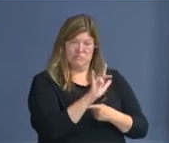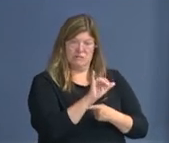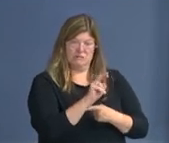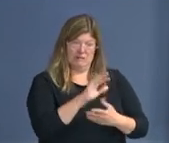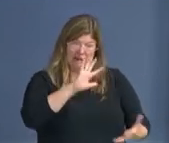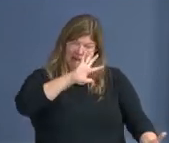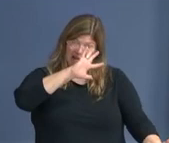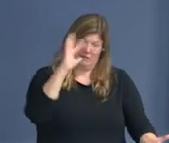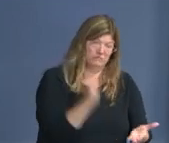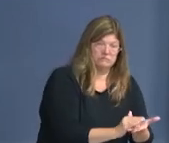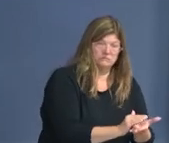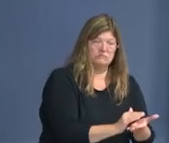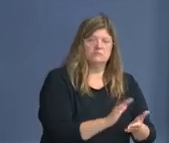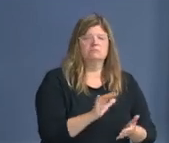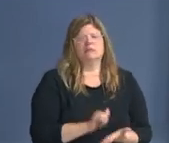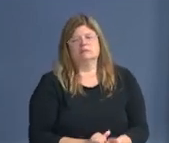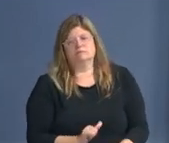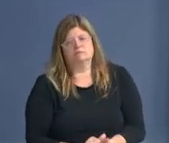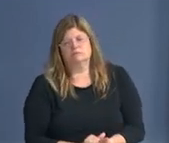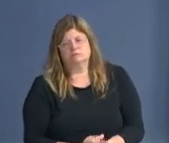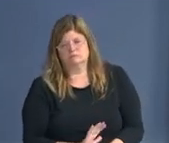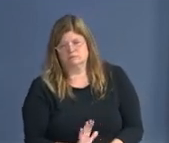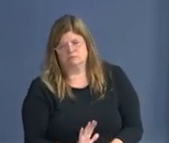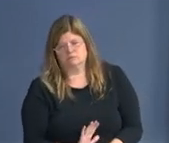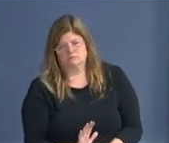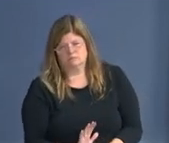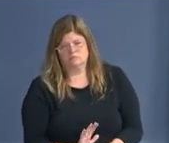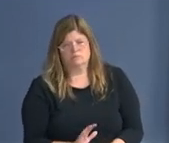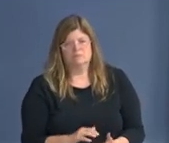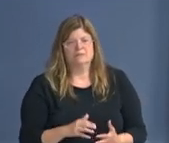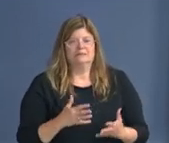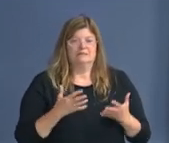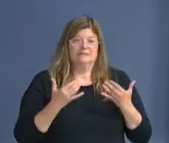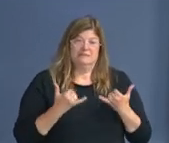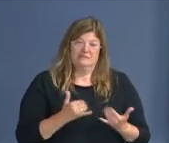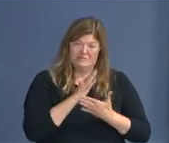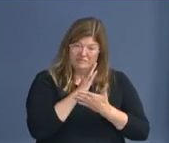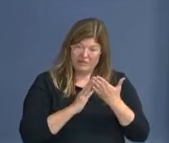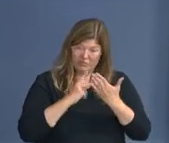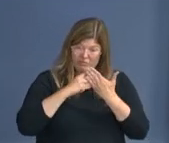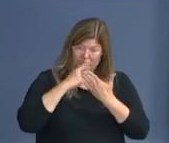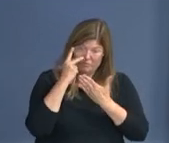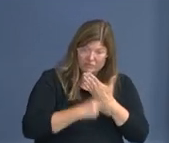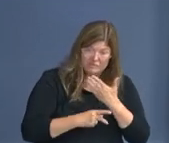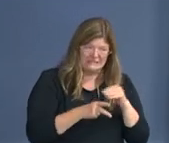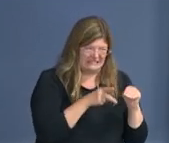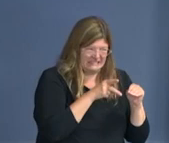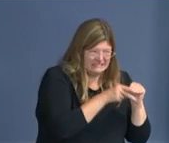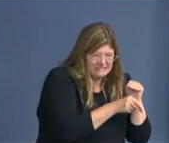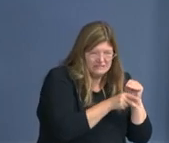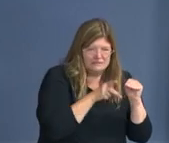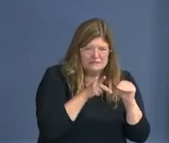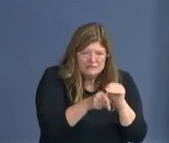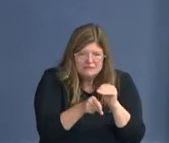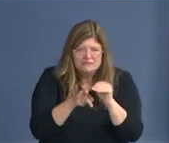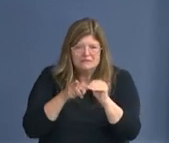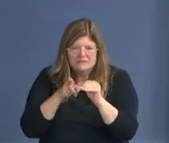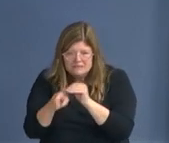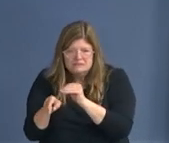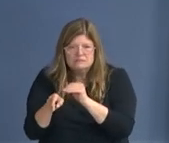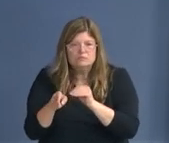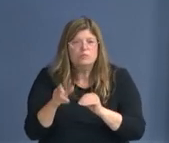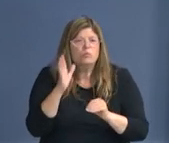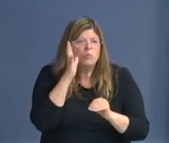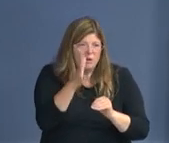some programs were shaved here or shaved there is certainly true, because that's what happens